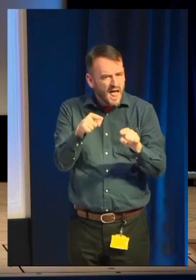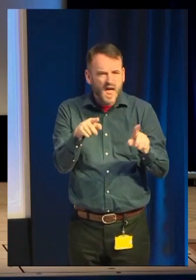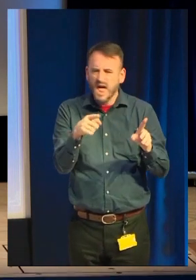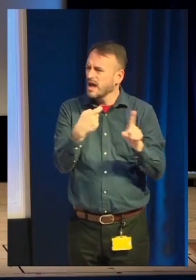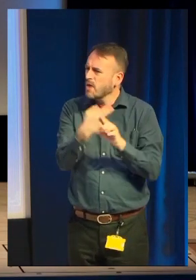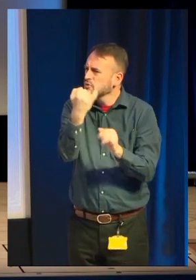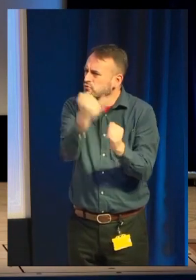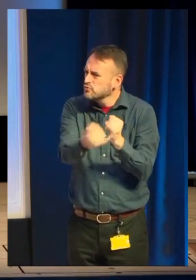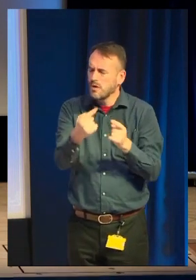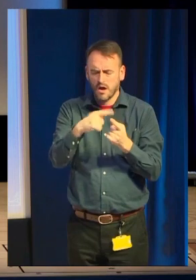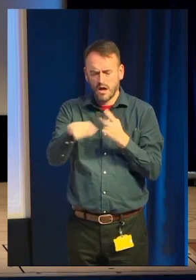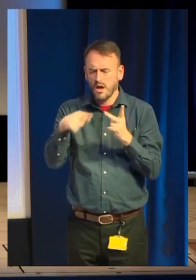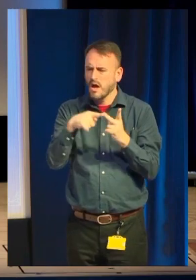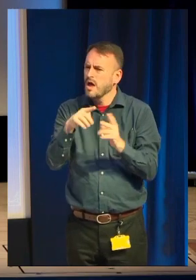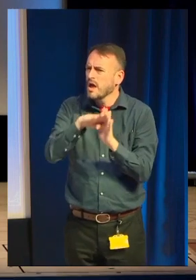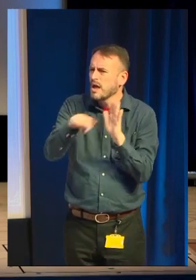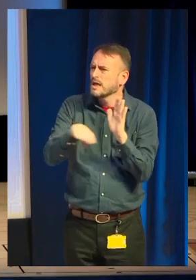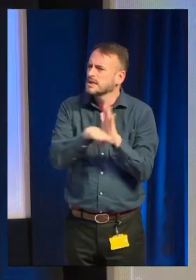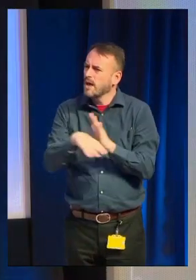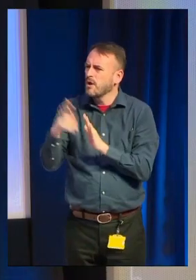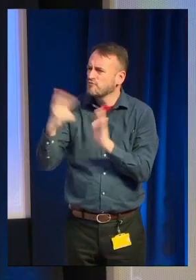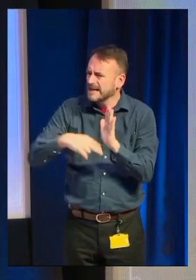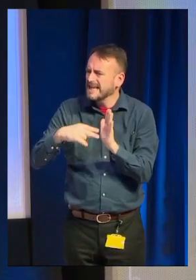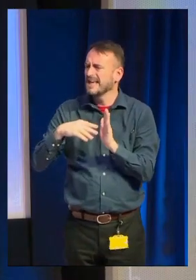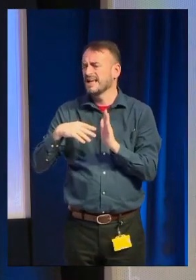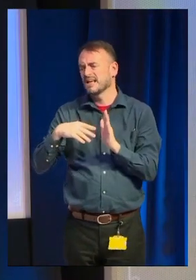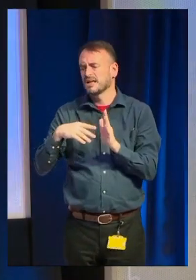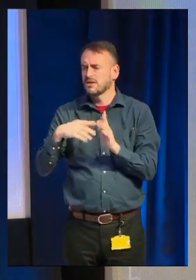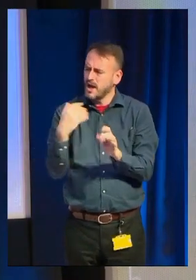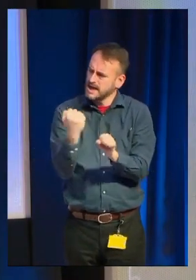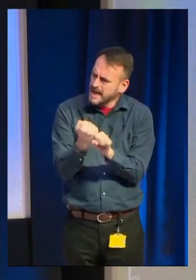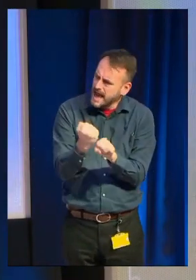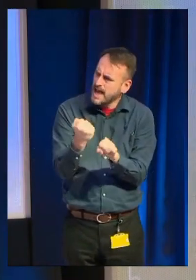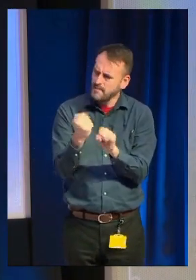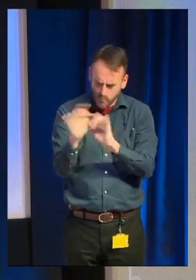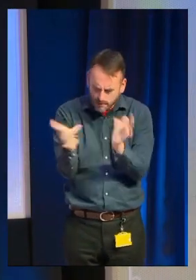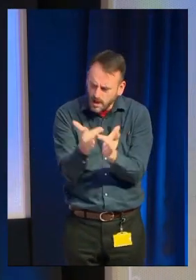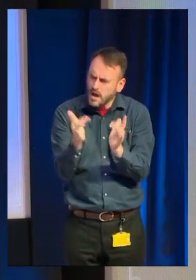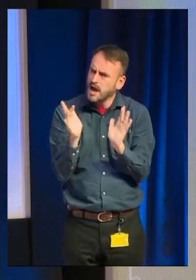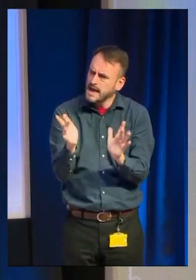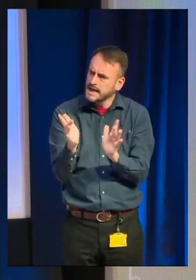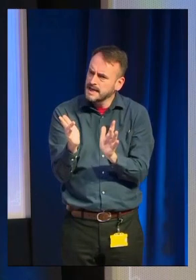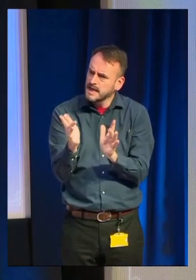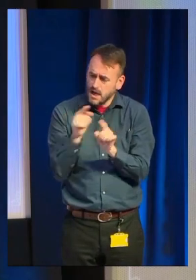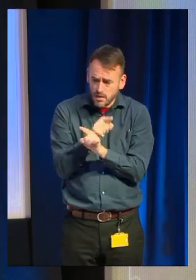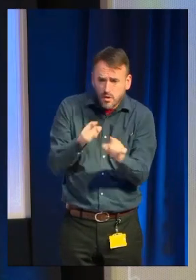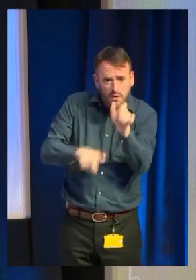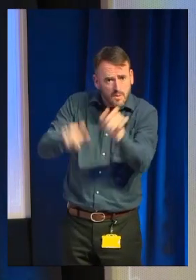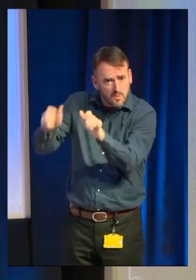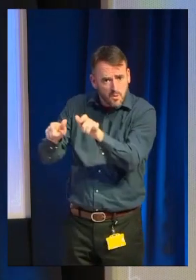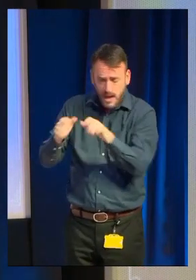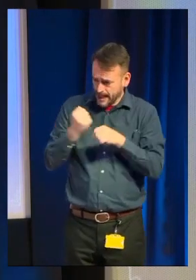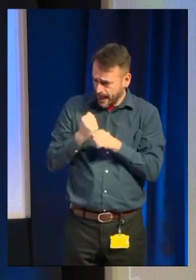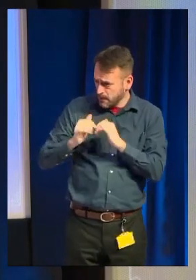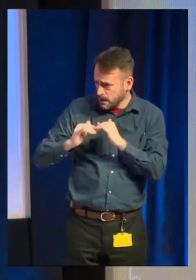game industry websites. Read up about what people who've done similar games recently